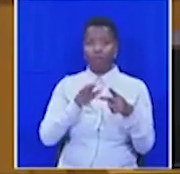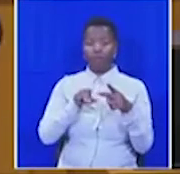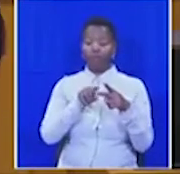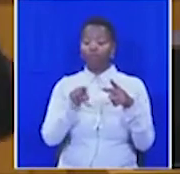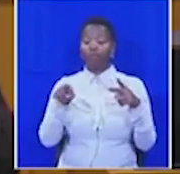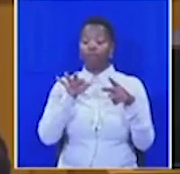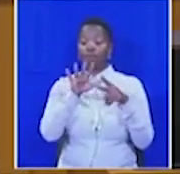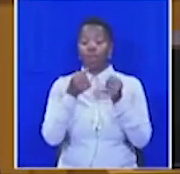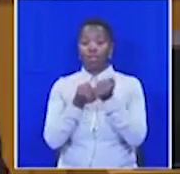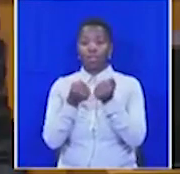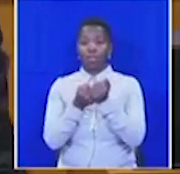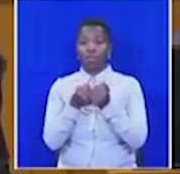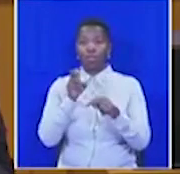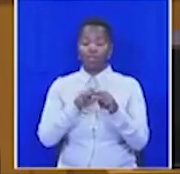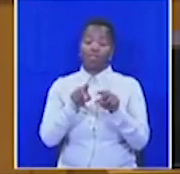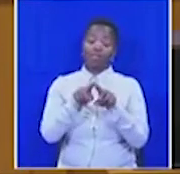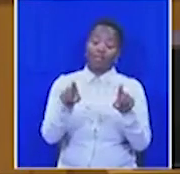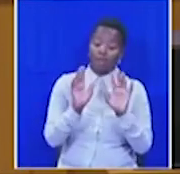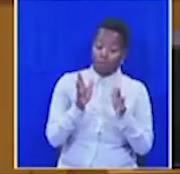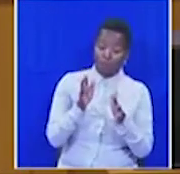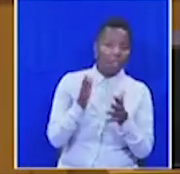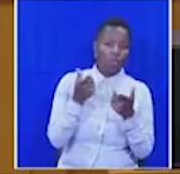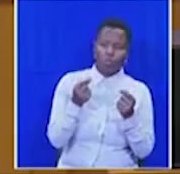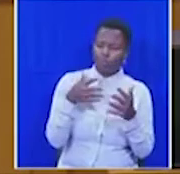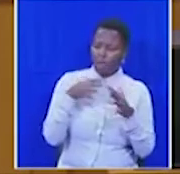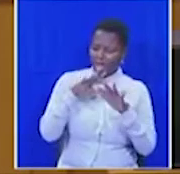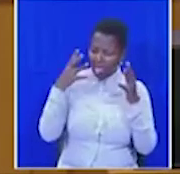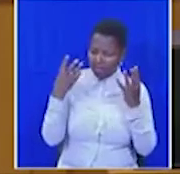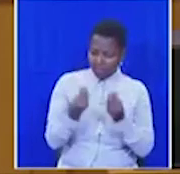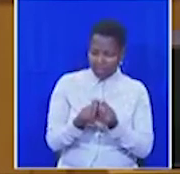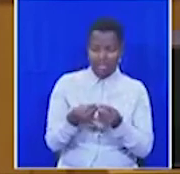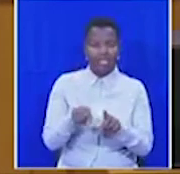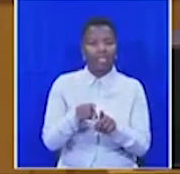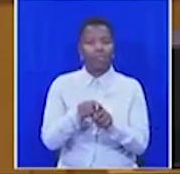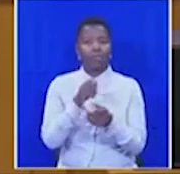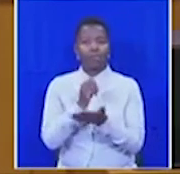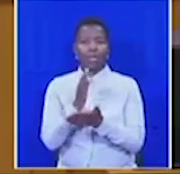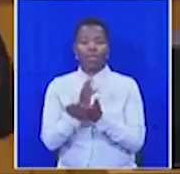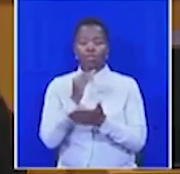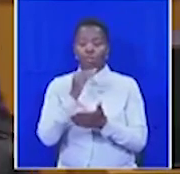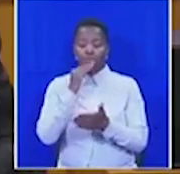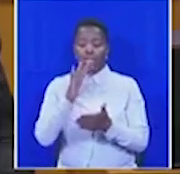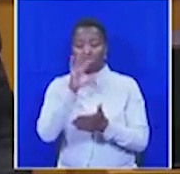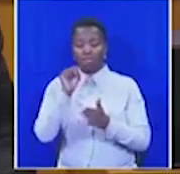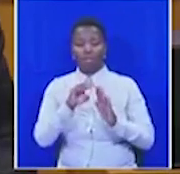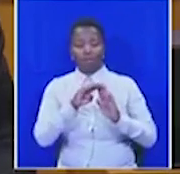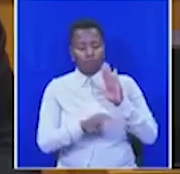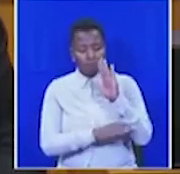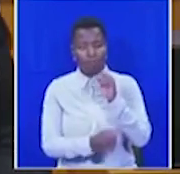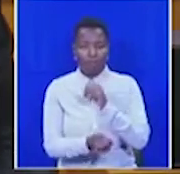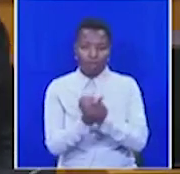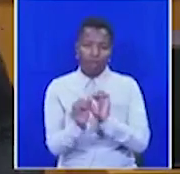support him sitting over there will stop at nothing, including making a sovereign ratings downgrade more likely in South